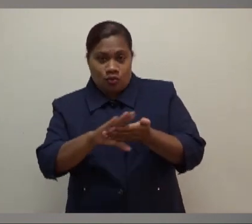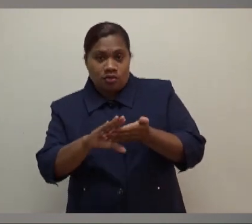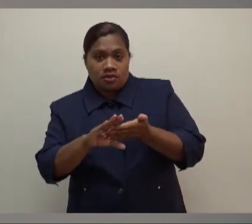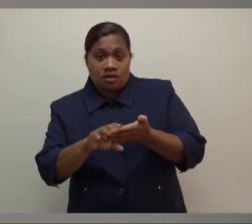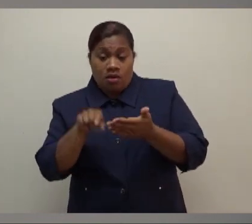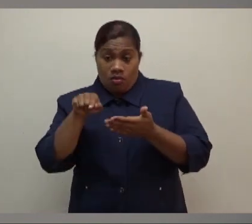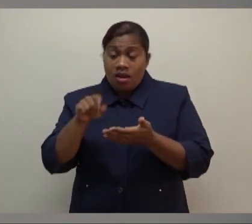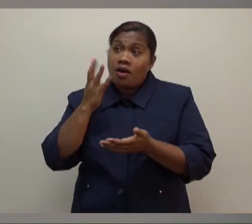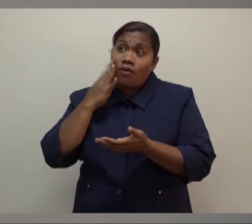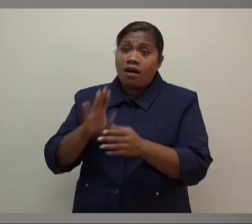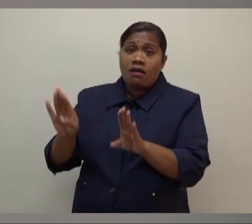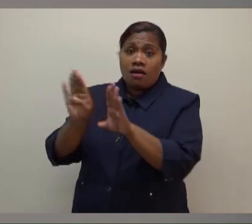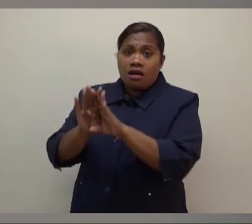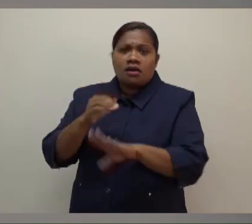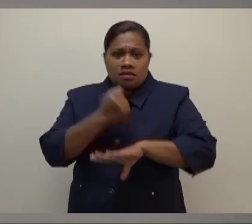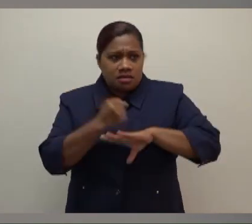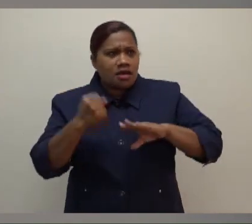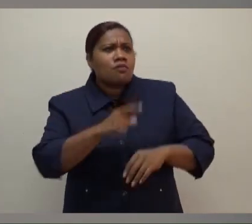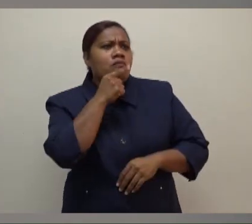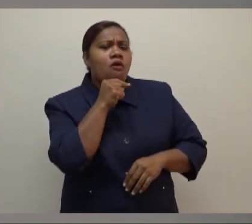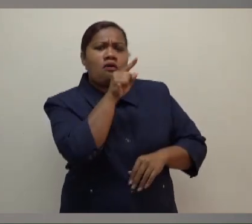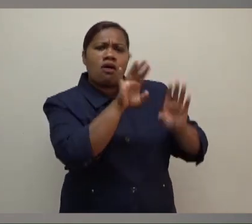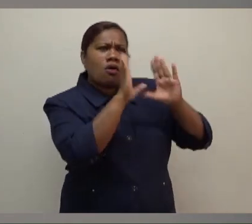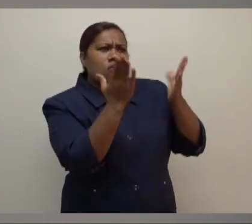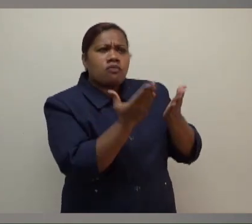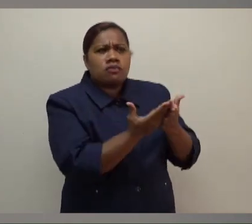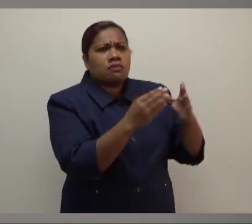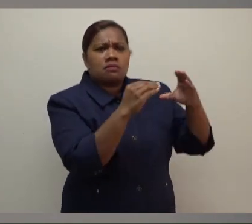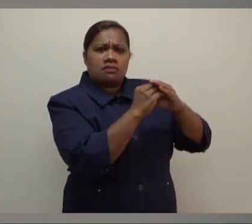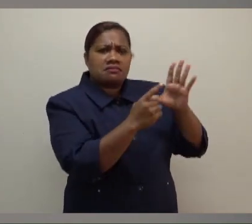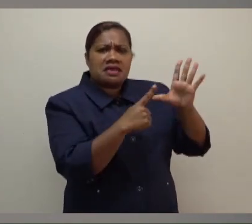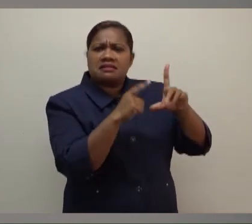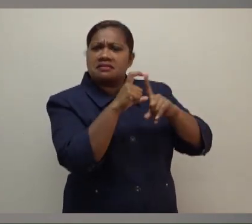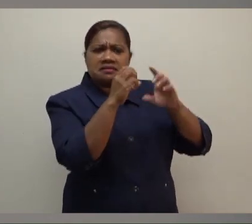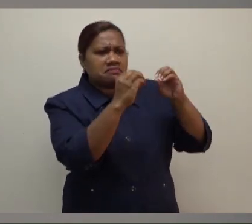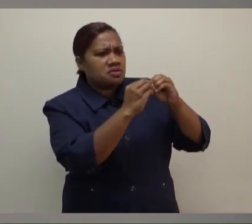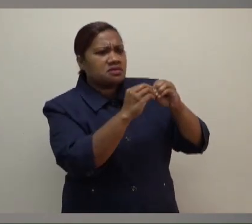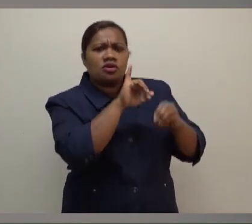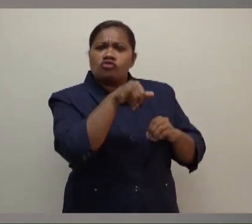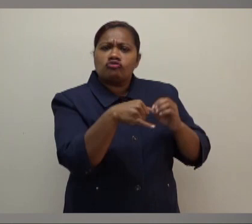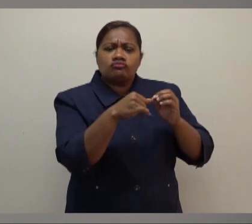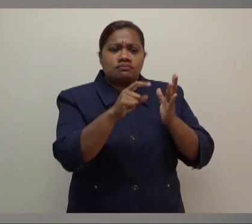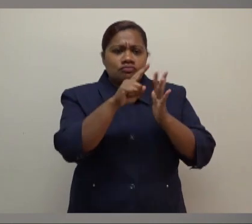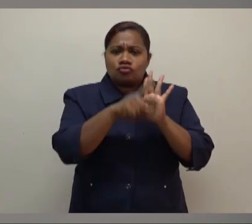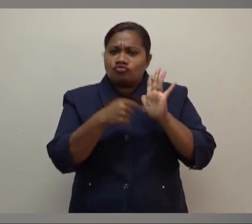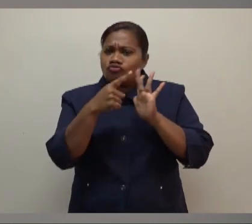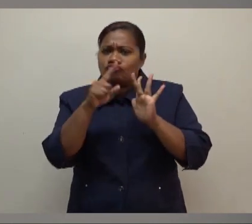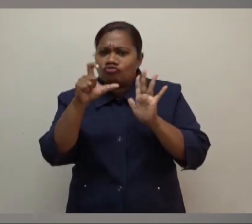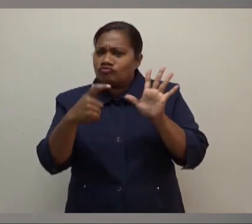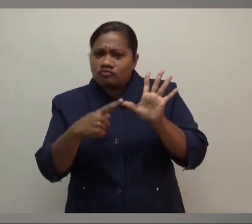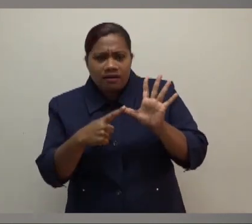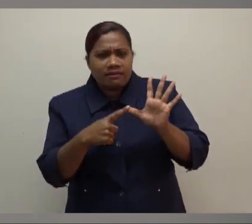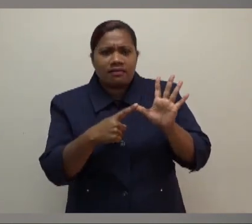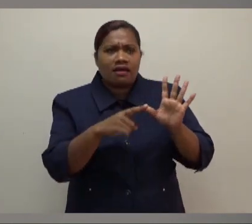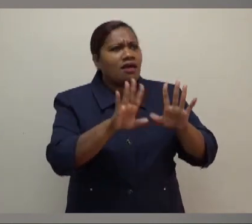from external sources like ADB, World Bank, AIAB, JICA, and sourced budget support grants from Australia and New